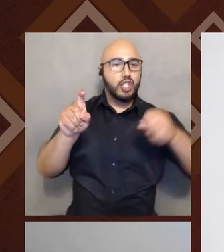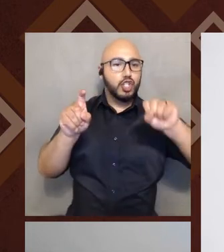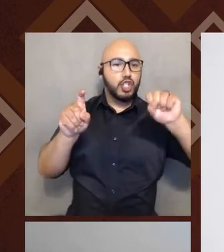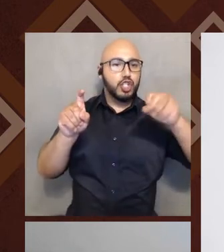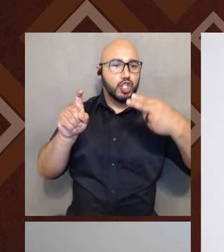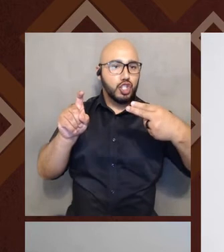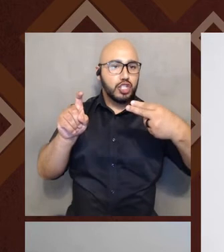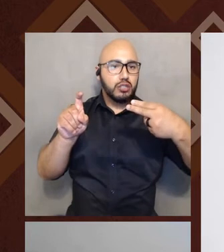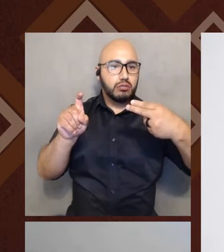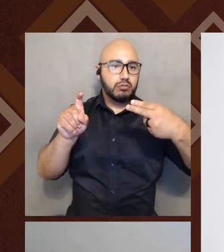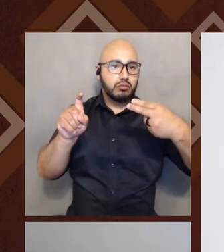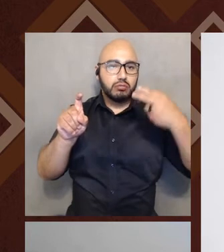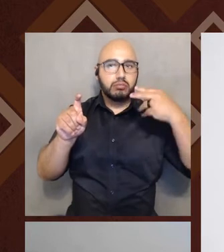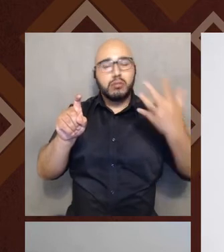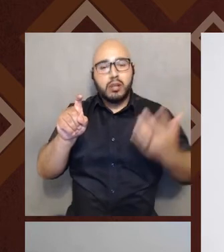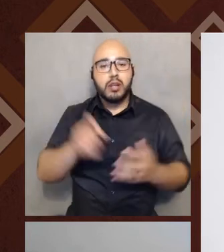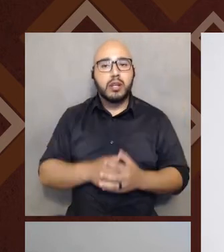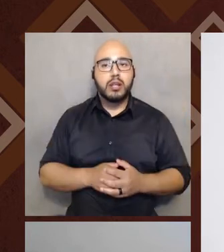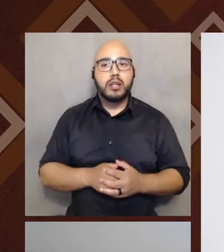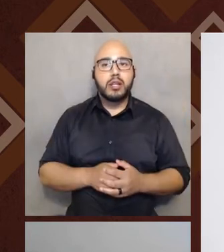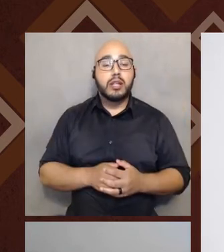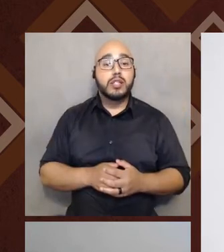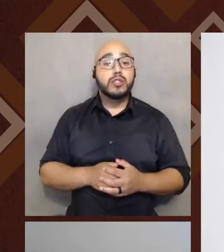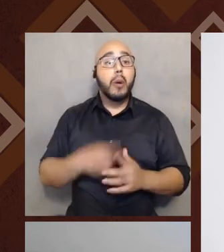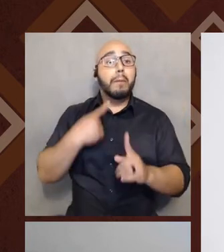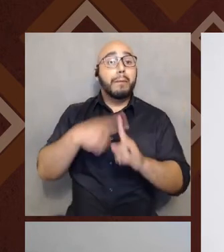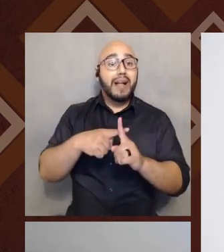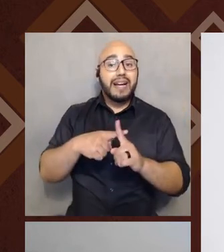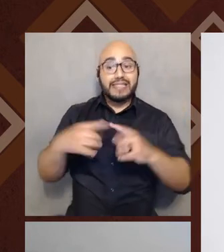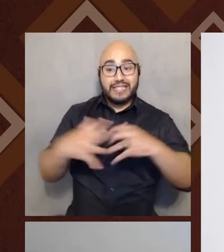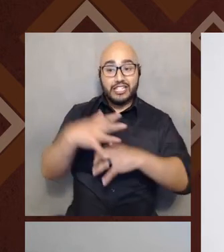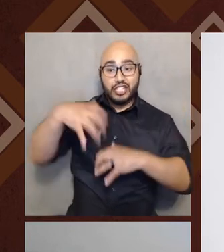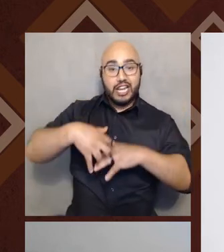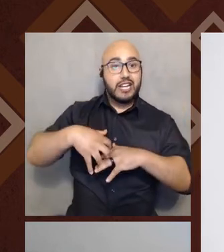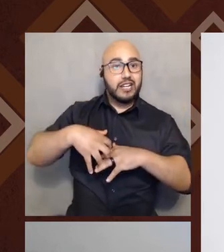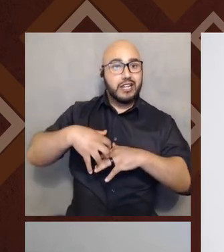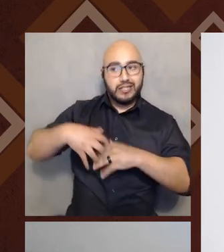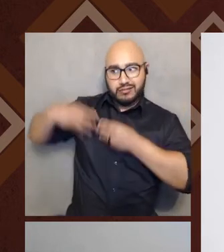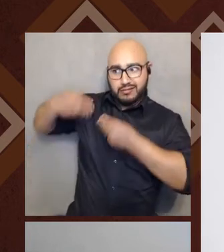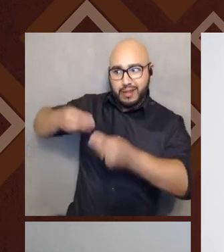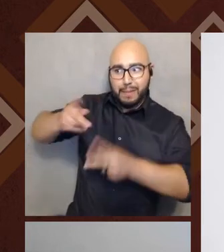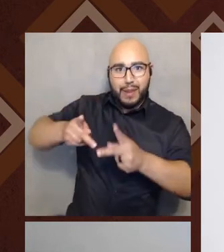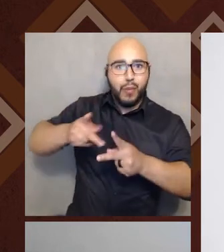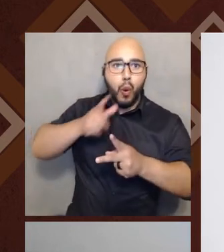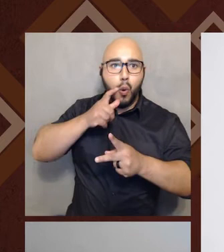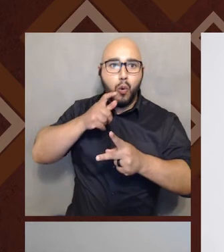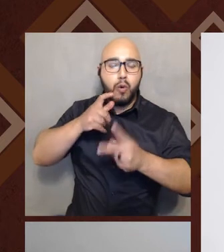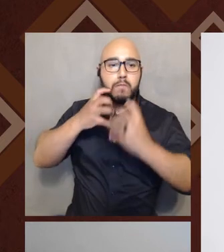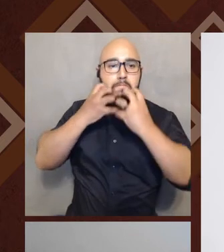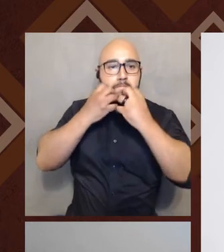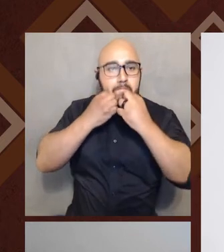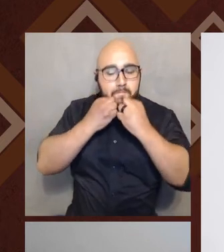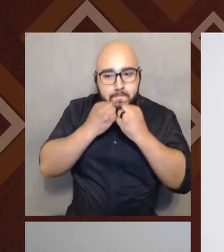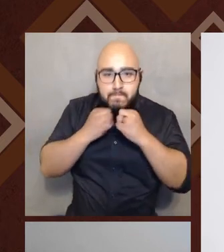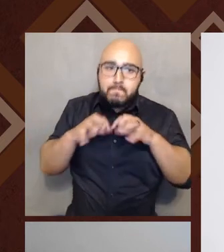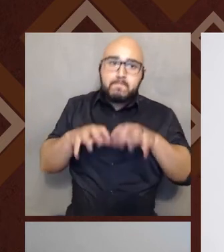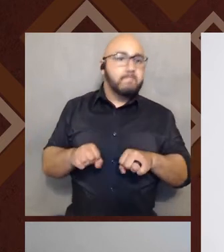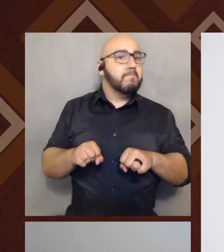and the indigenous roots of the people embracing it. Also the idea of being, um,